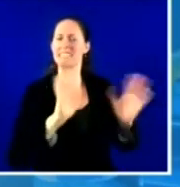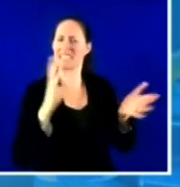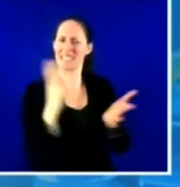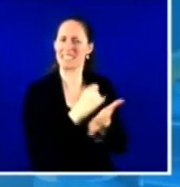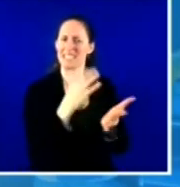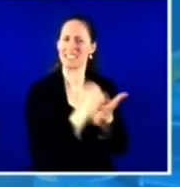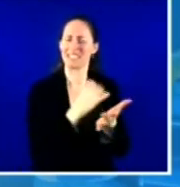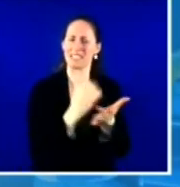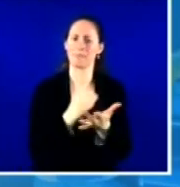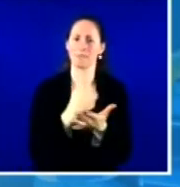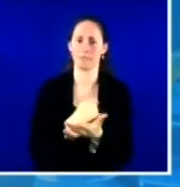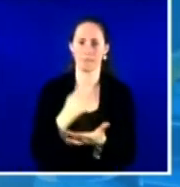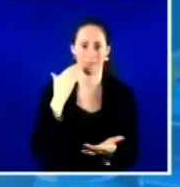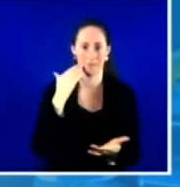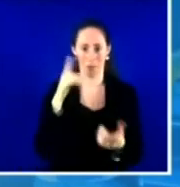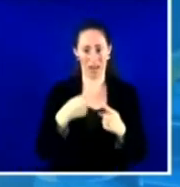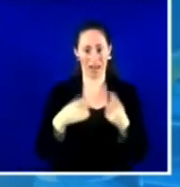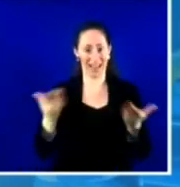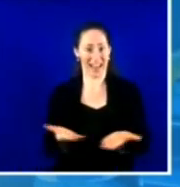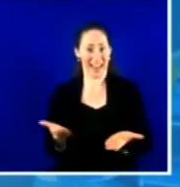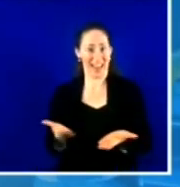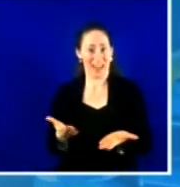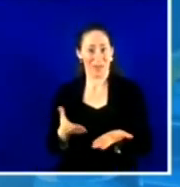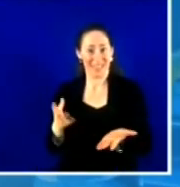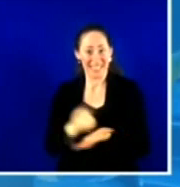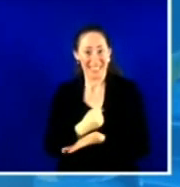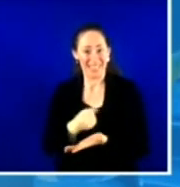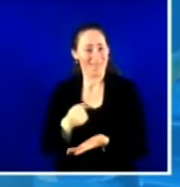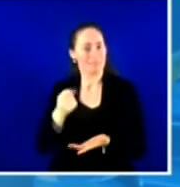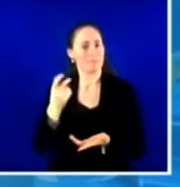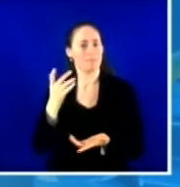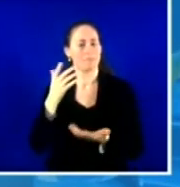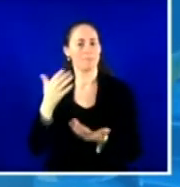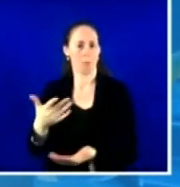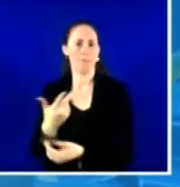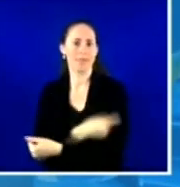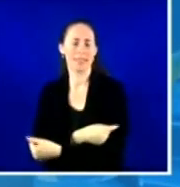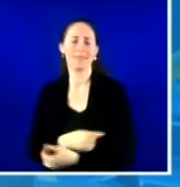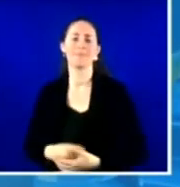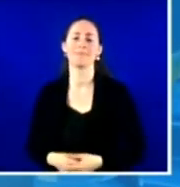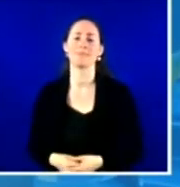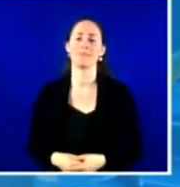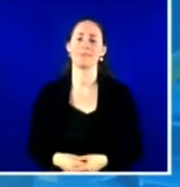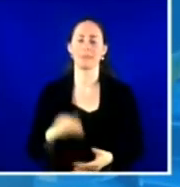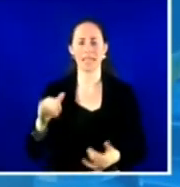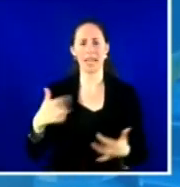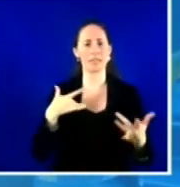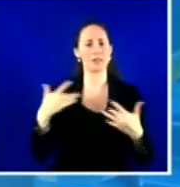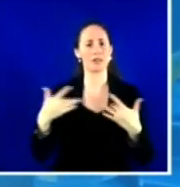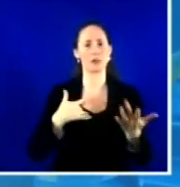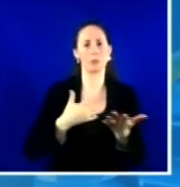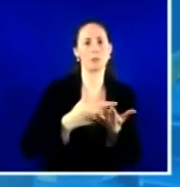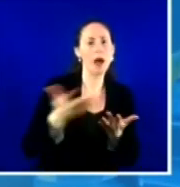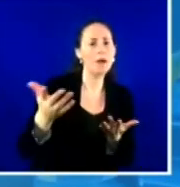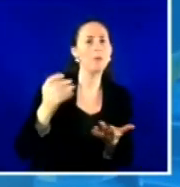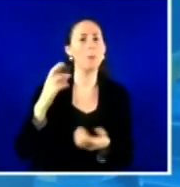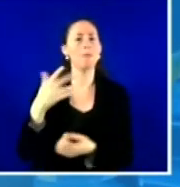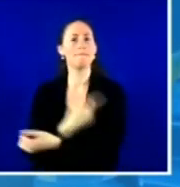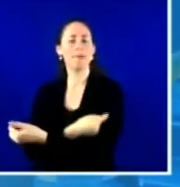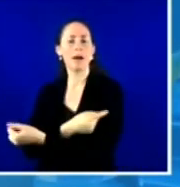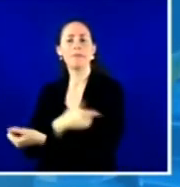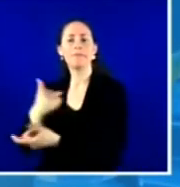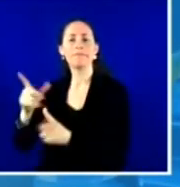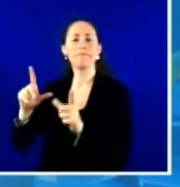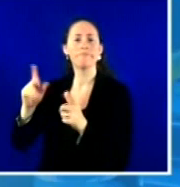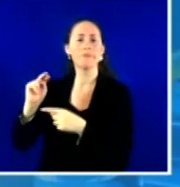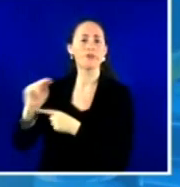in your office. I know the wastage issue has been a concern because we were at the time where we're all want to make sure we're leveraging every dose